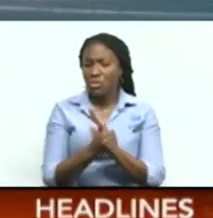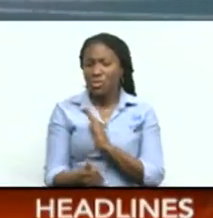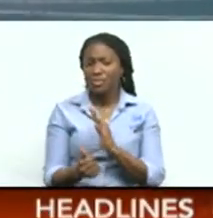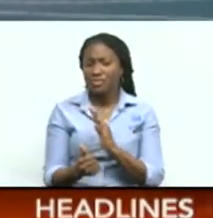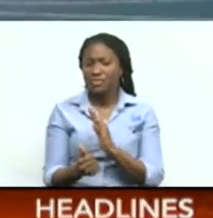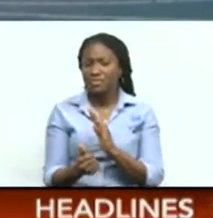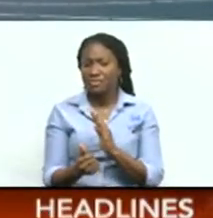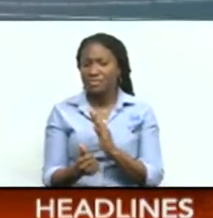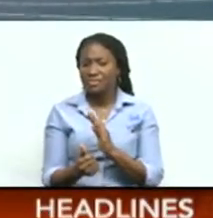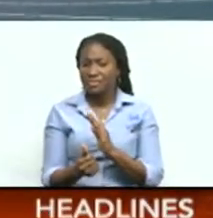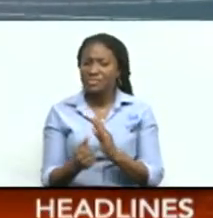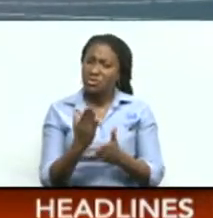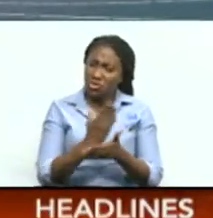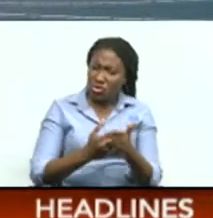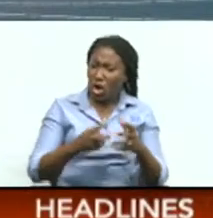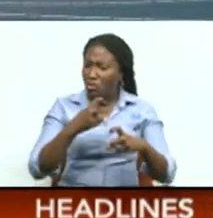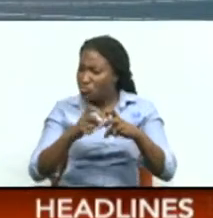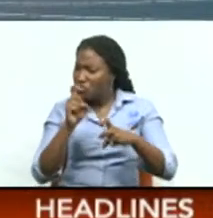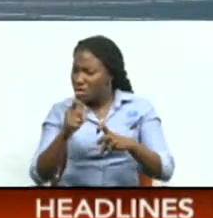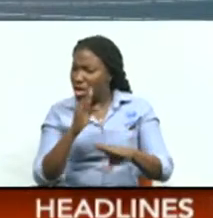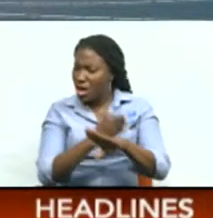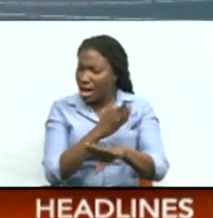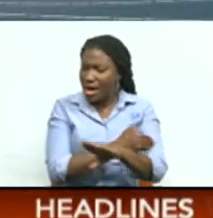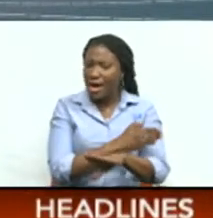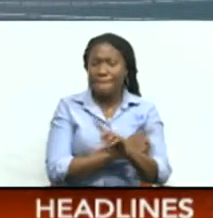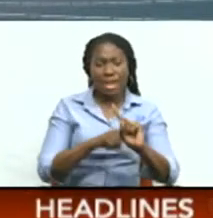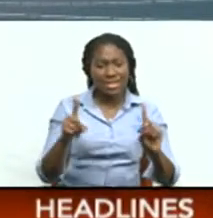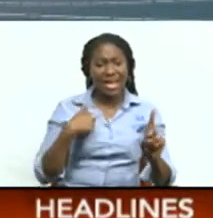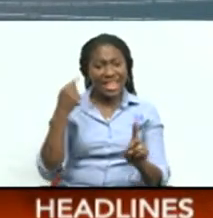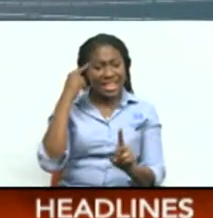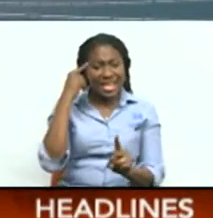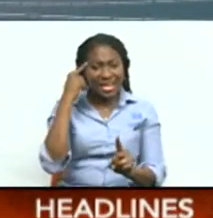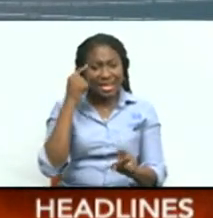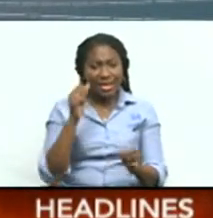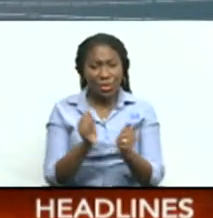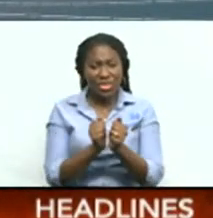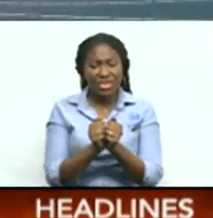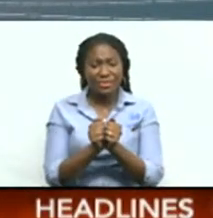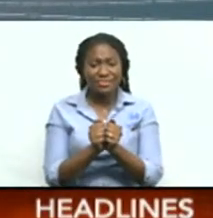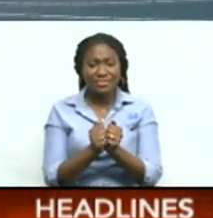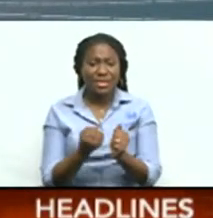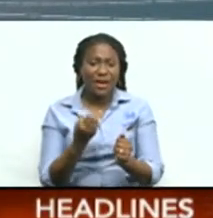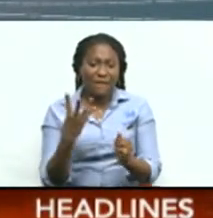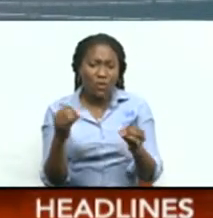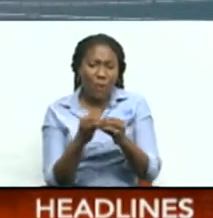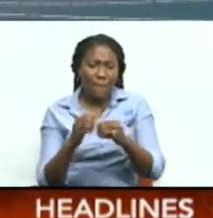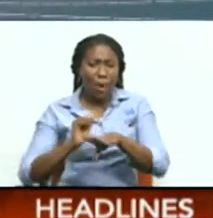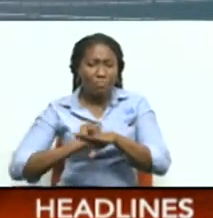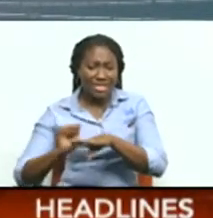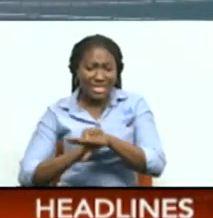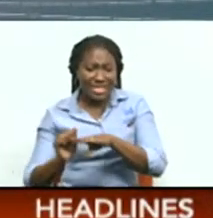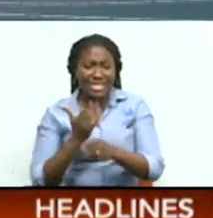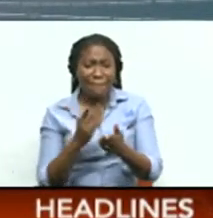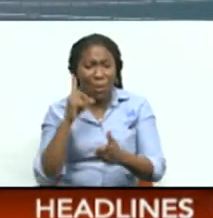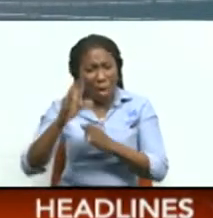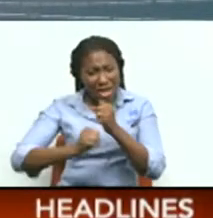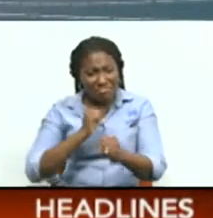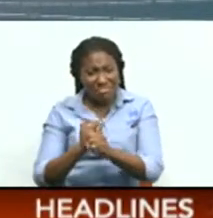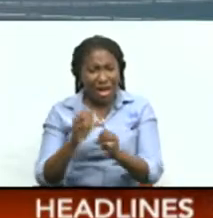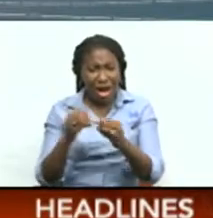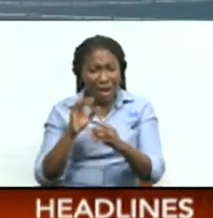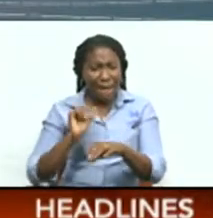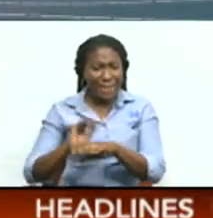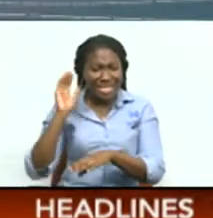little nicks and knacks to get better But I think with a few more practices Maybe a year of basketball